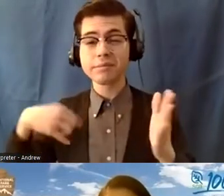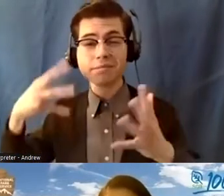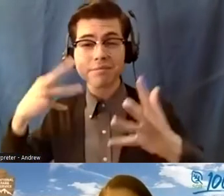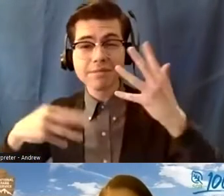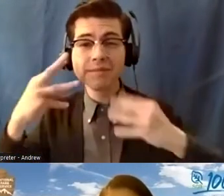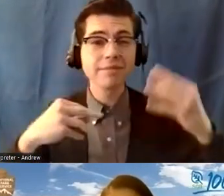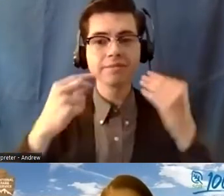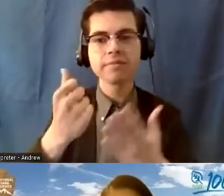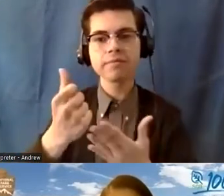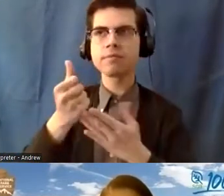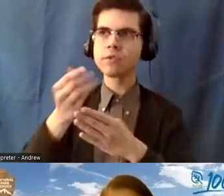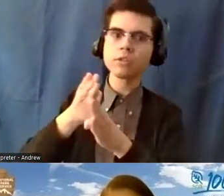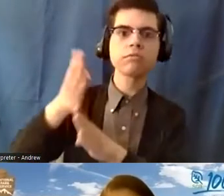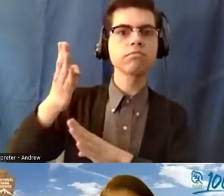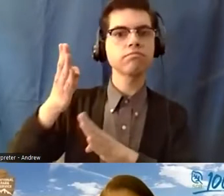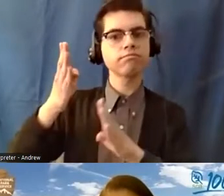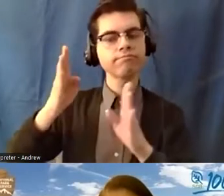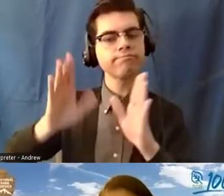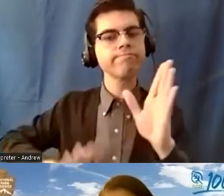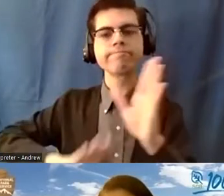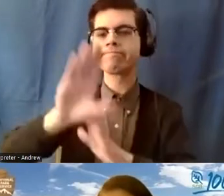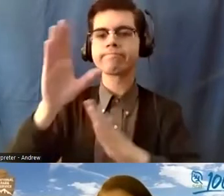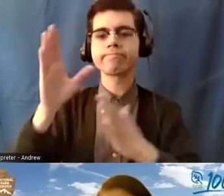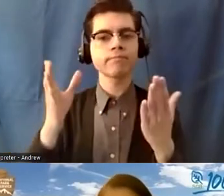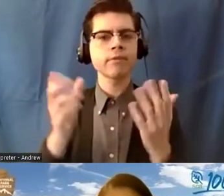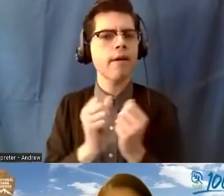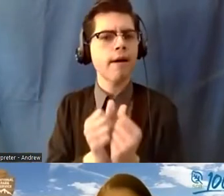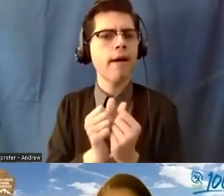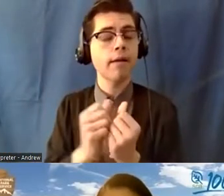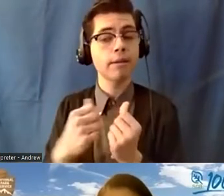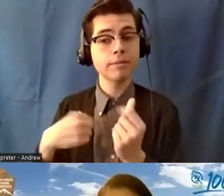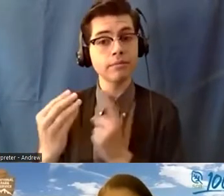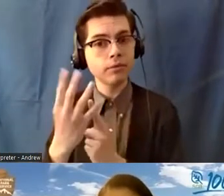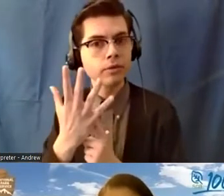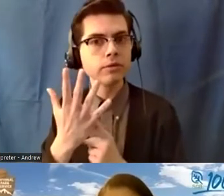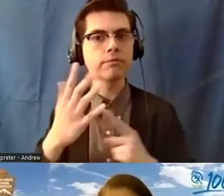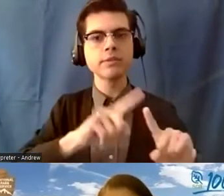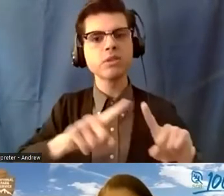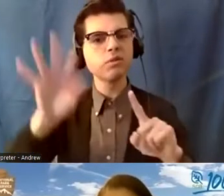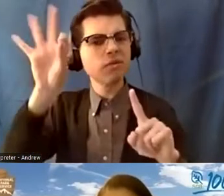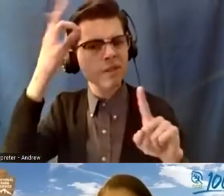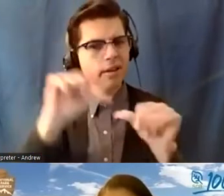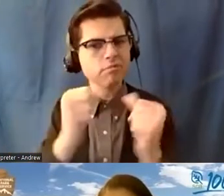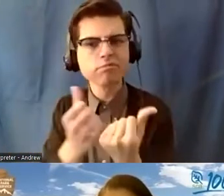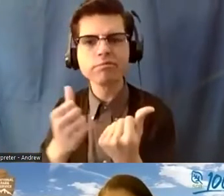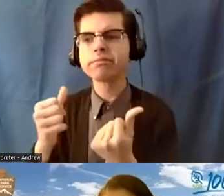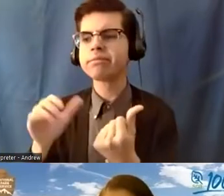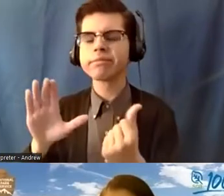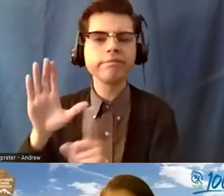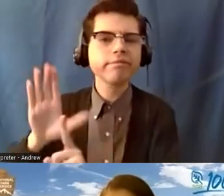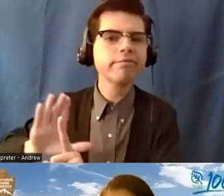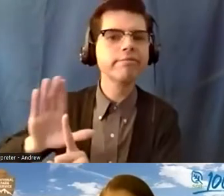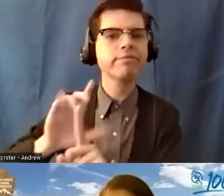just exposing me to a lot of the different missions of different federal agencies, and just kind of helped me figure out